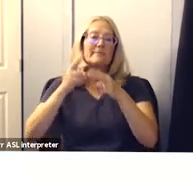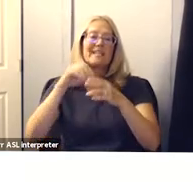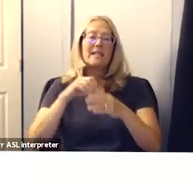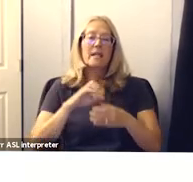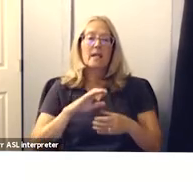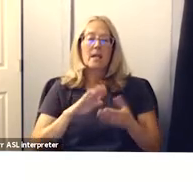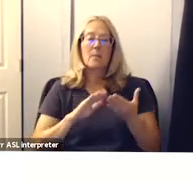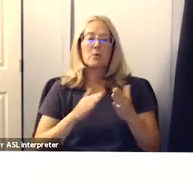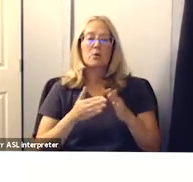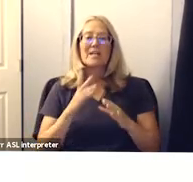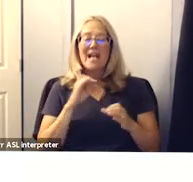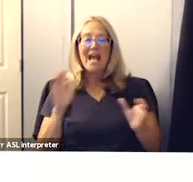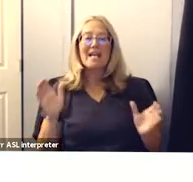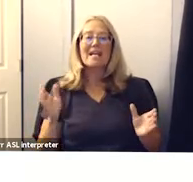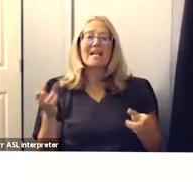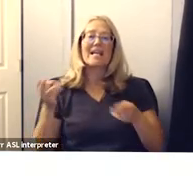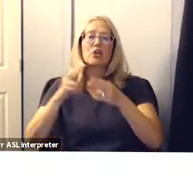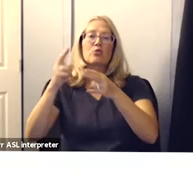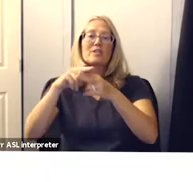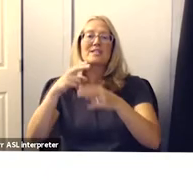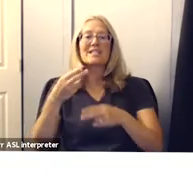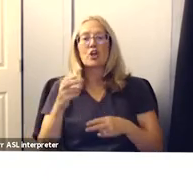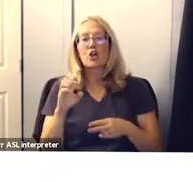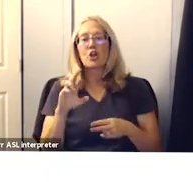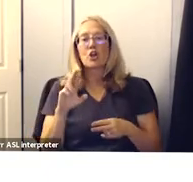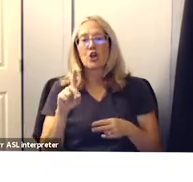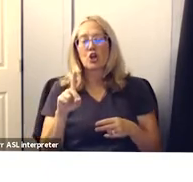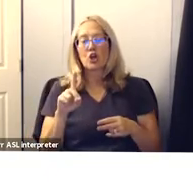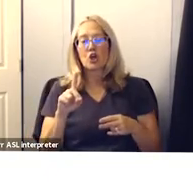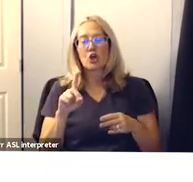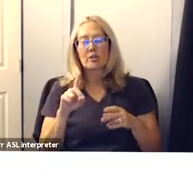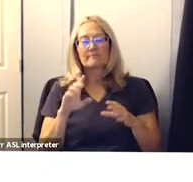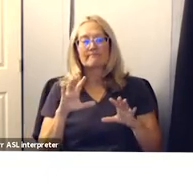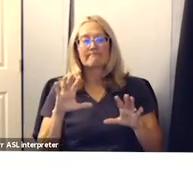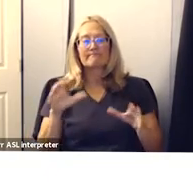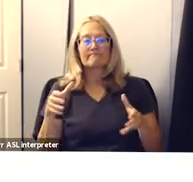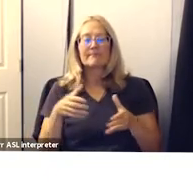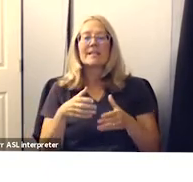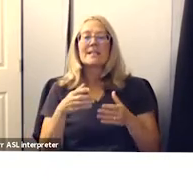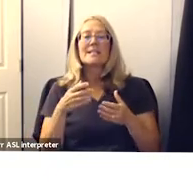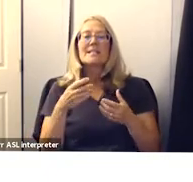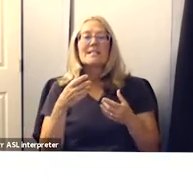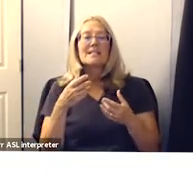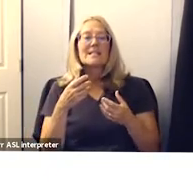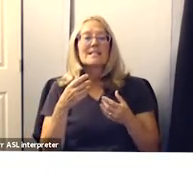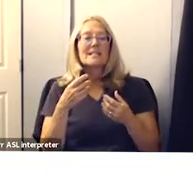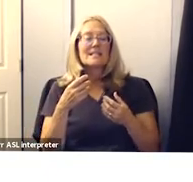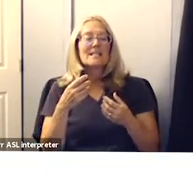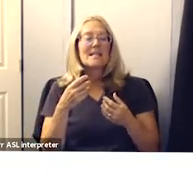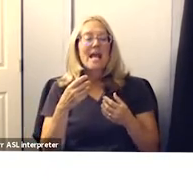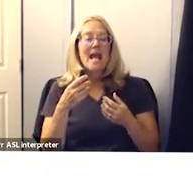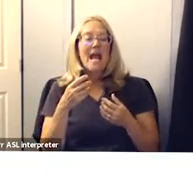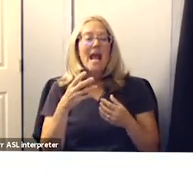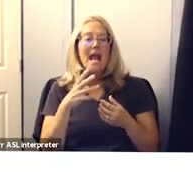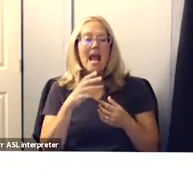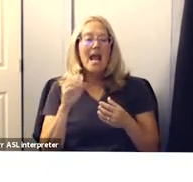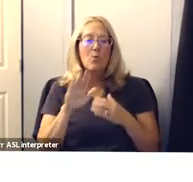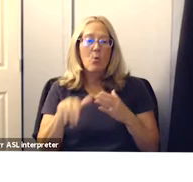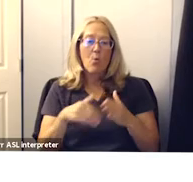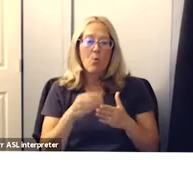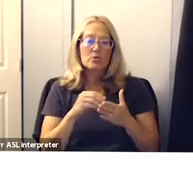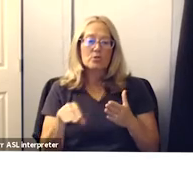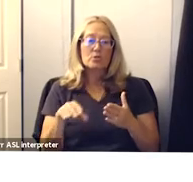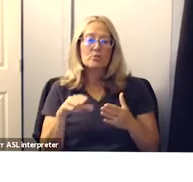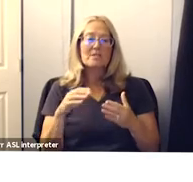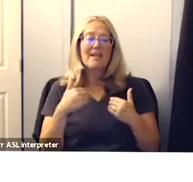uh second universal masking indoors allows all students access to full